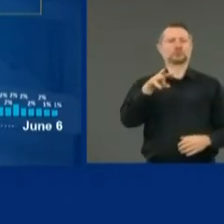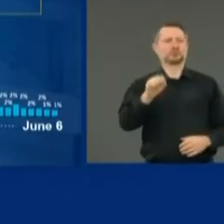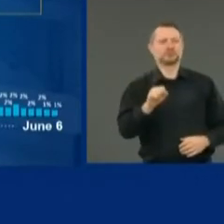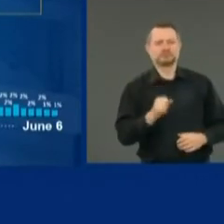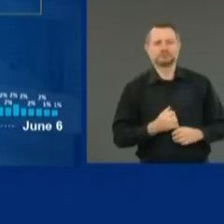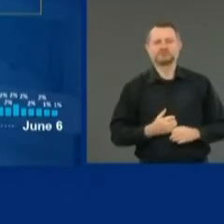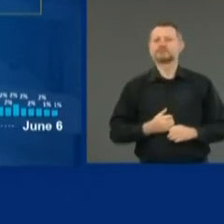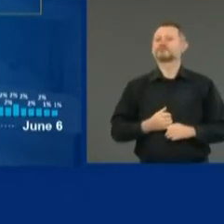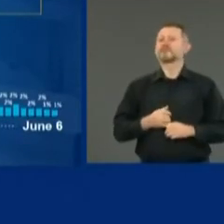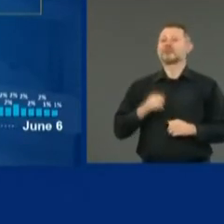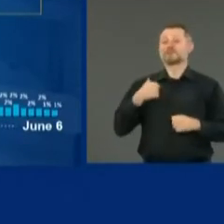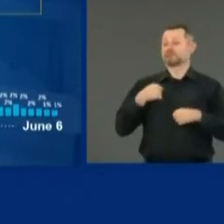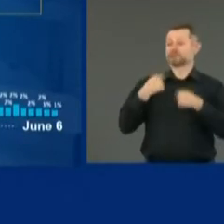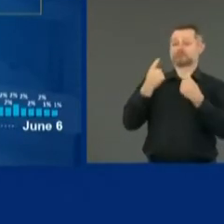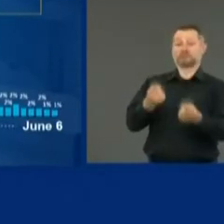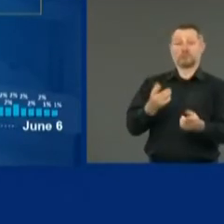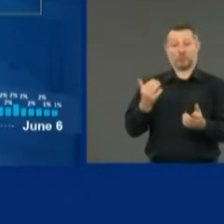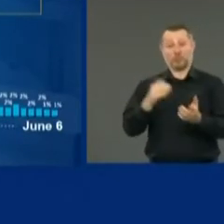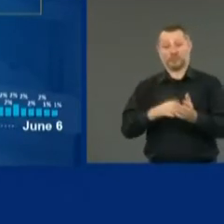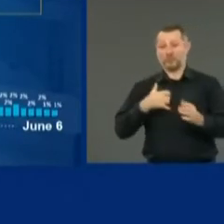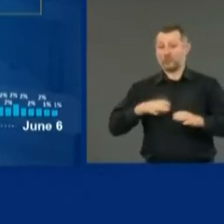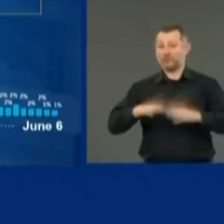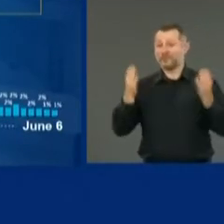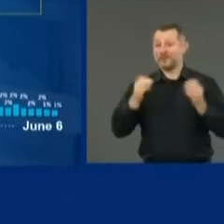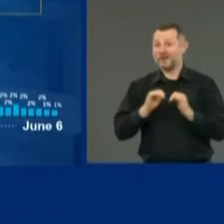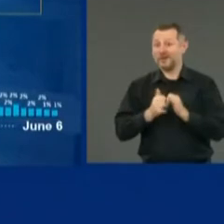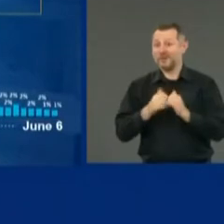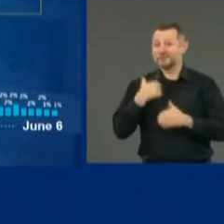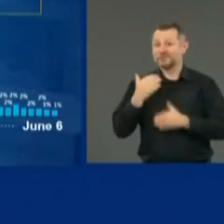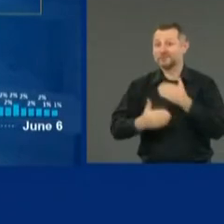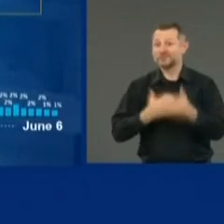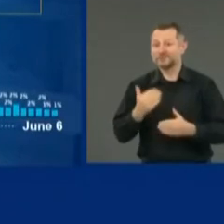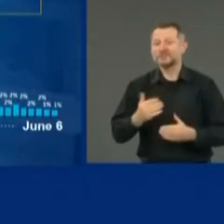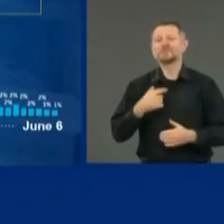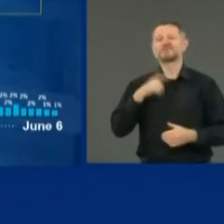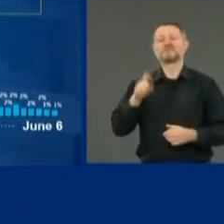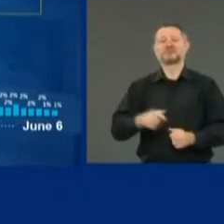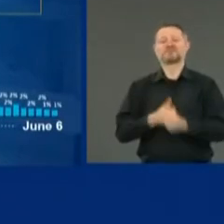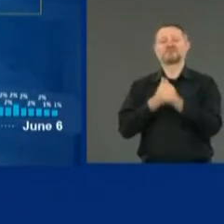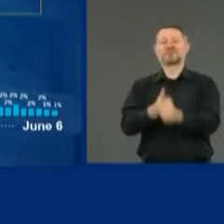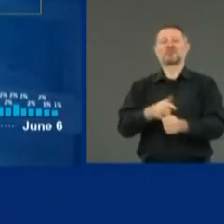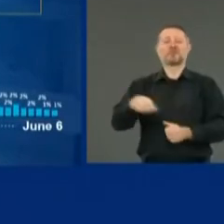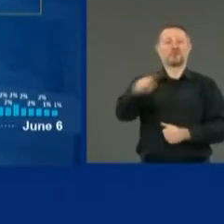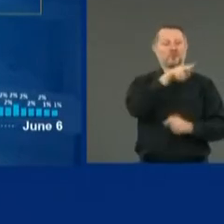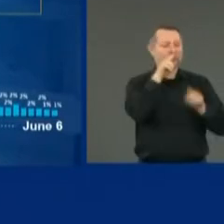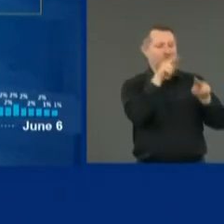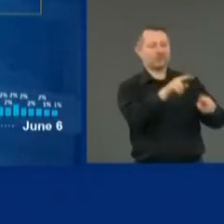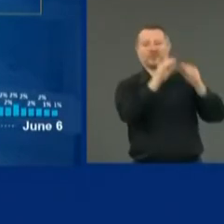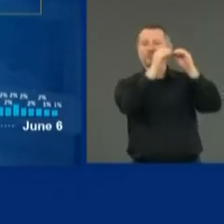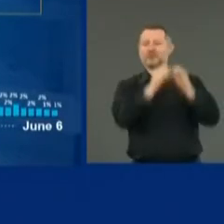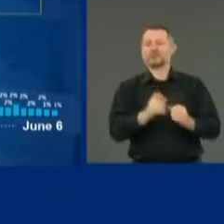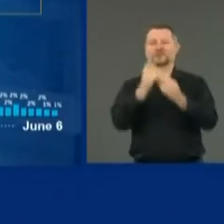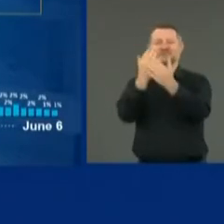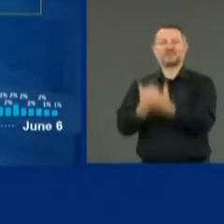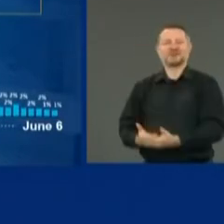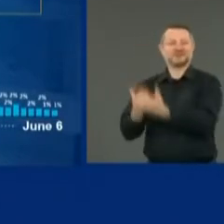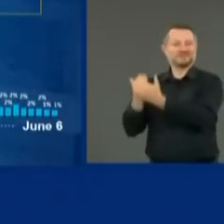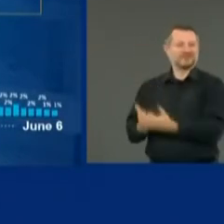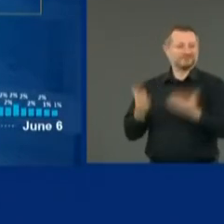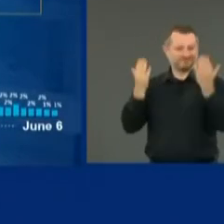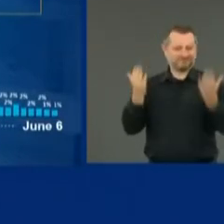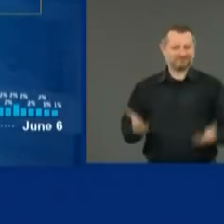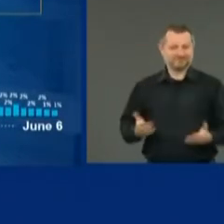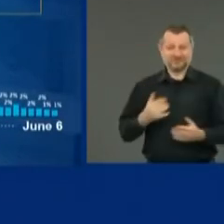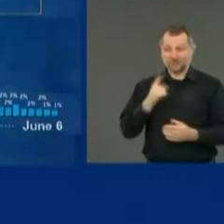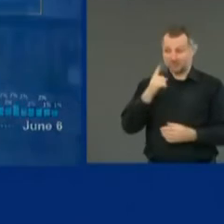reopening is calibrated to the metrics and the data. If that's where we are, that's good